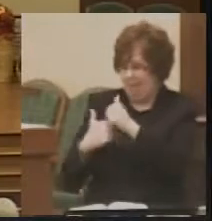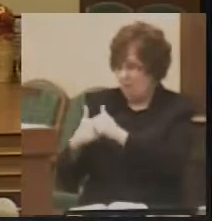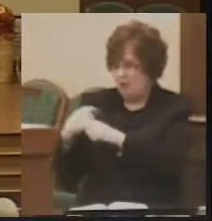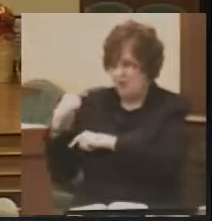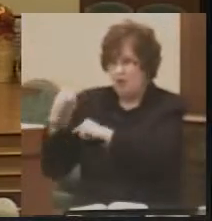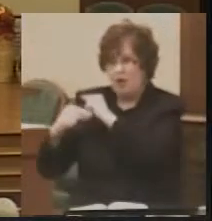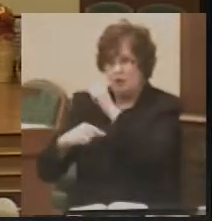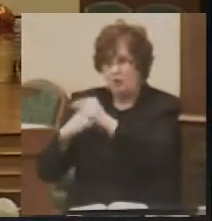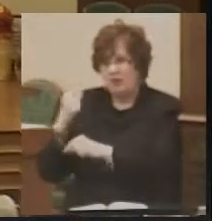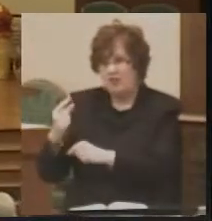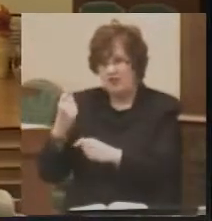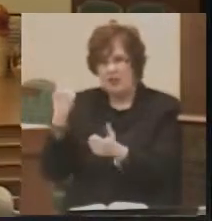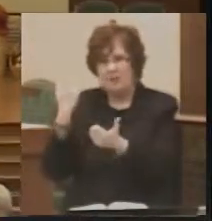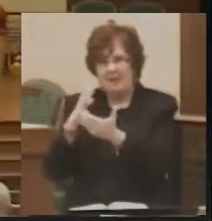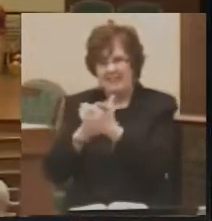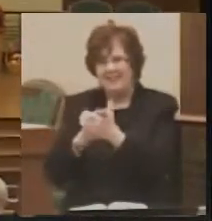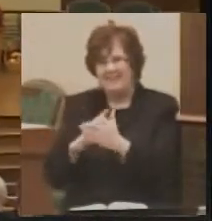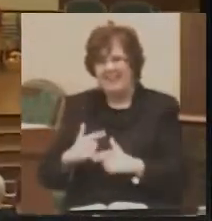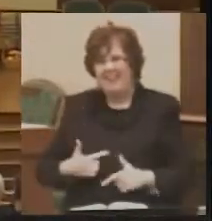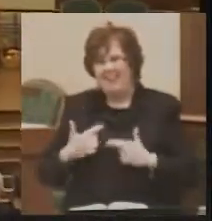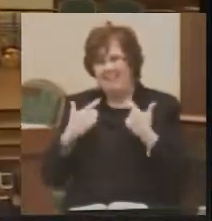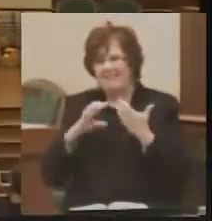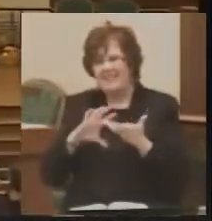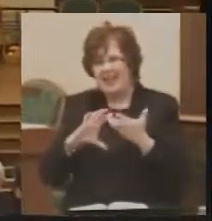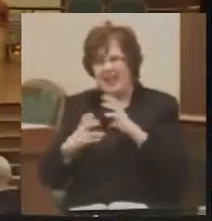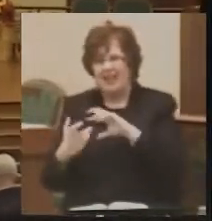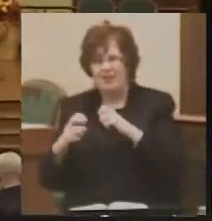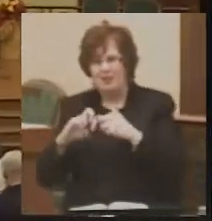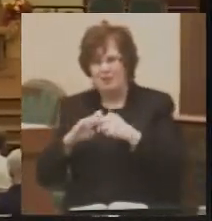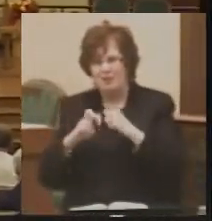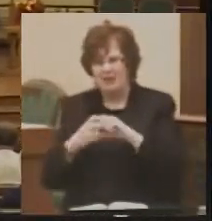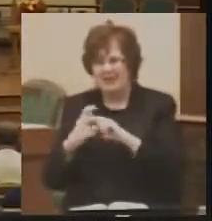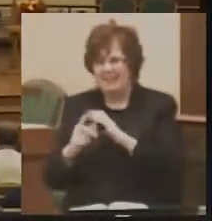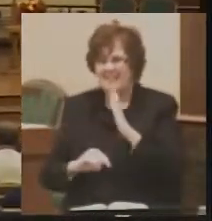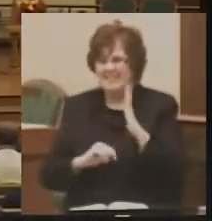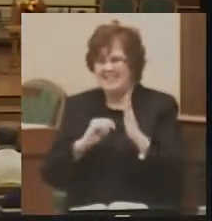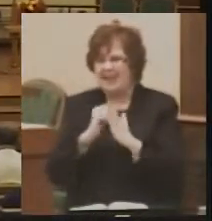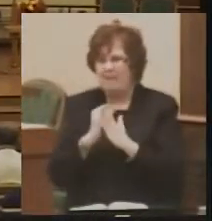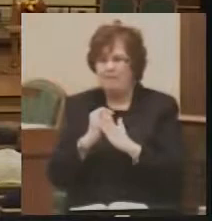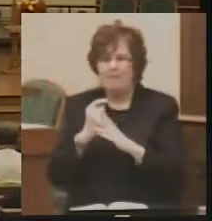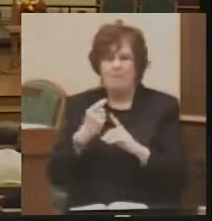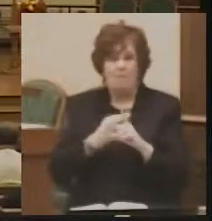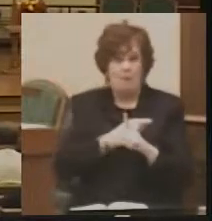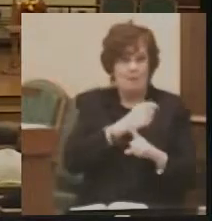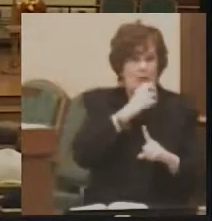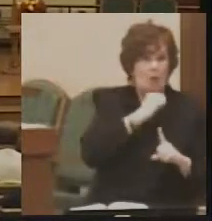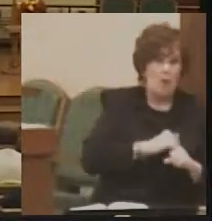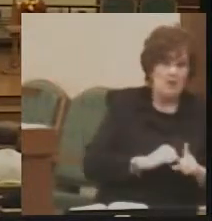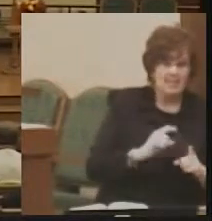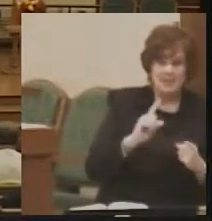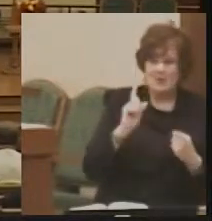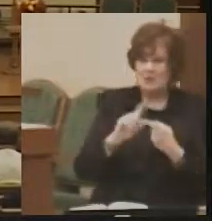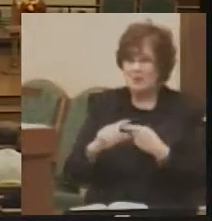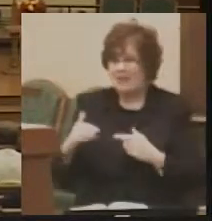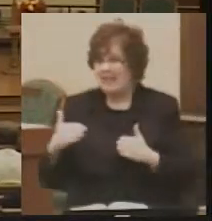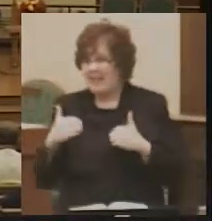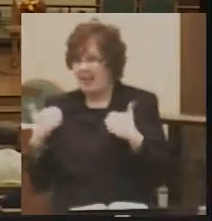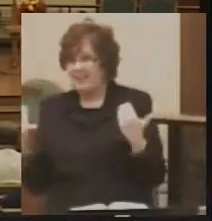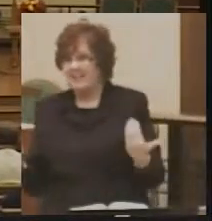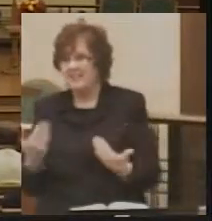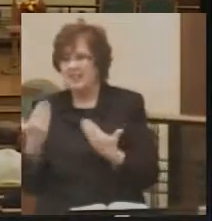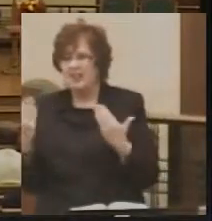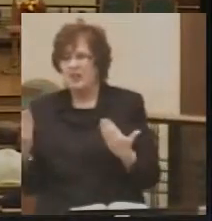it lives in a turbulent time? For the very oldest among us here, you can barely remember